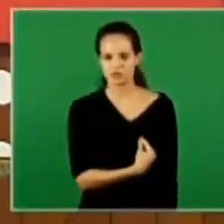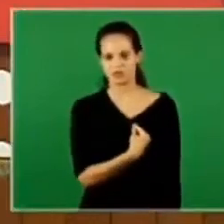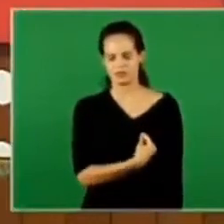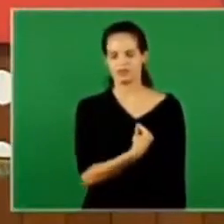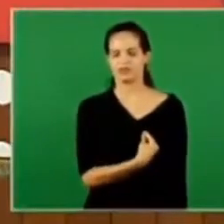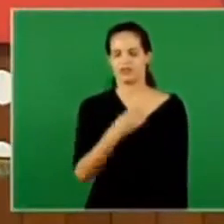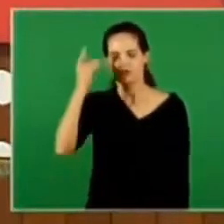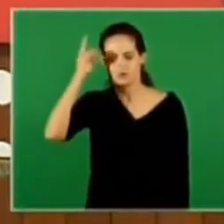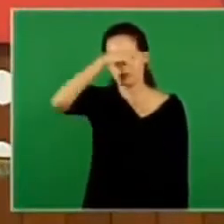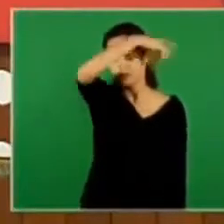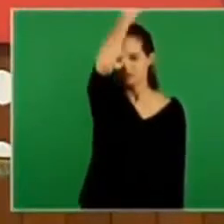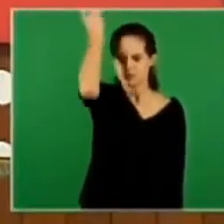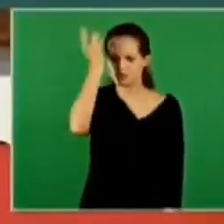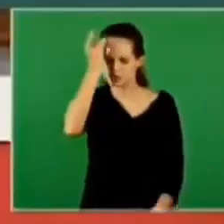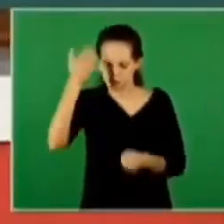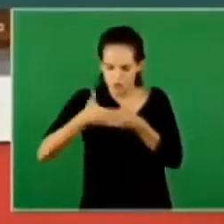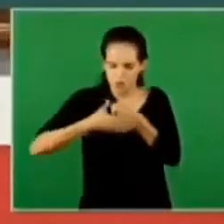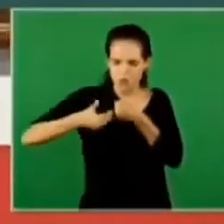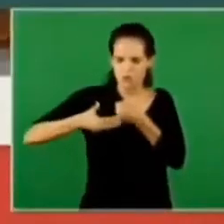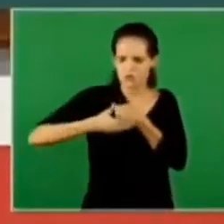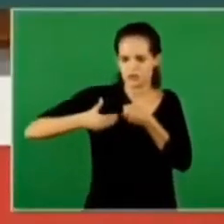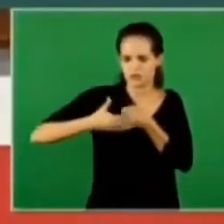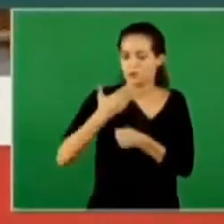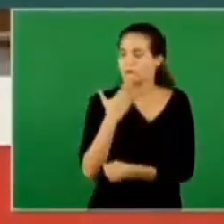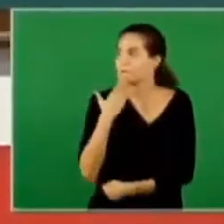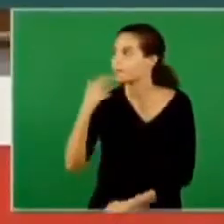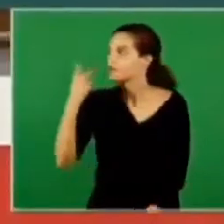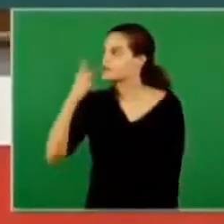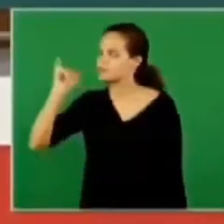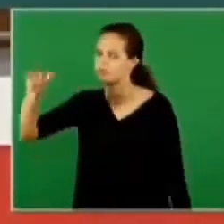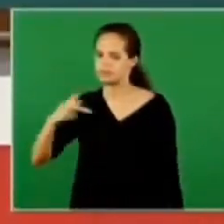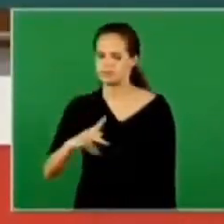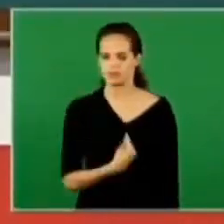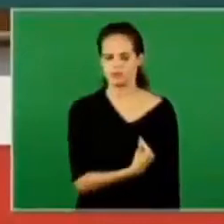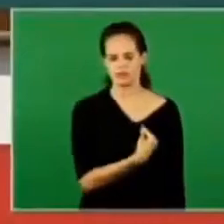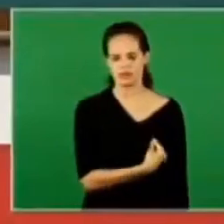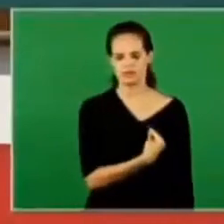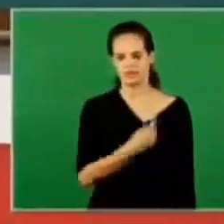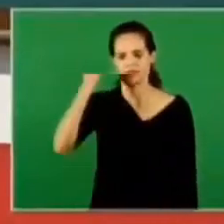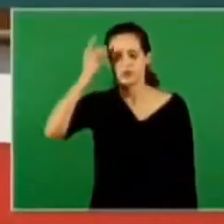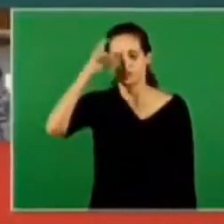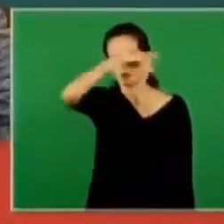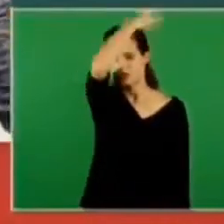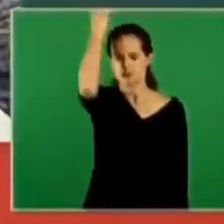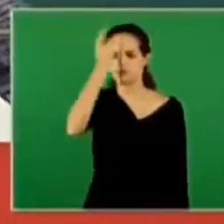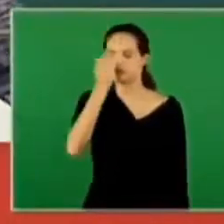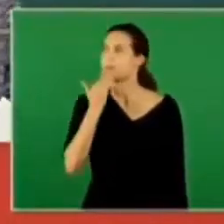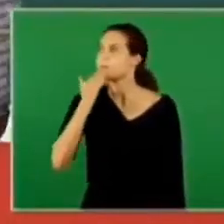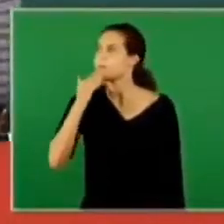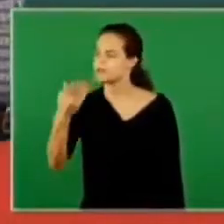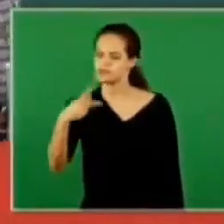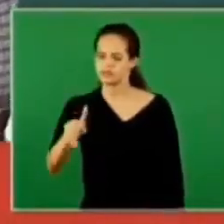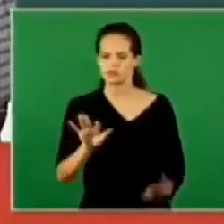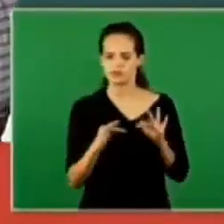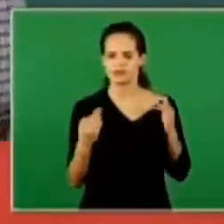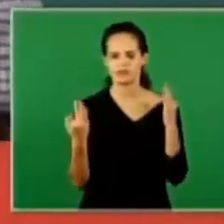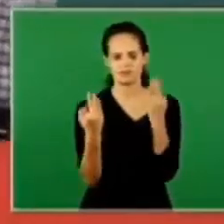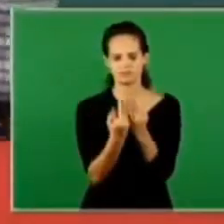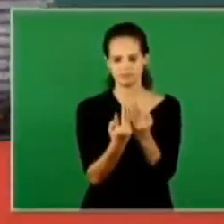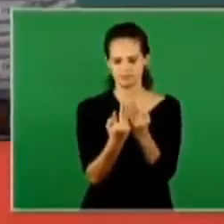spirit is a counselor your spirit is interceding on your behalf the holy spirit is interceding on